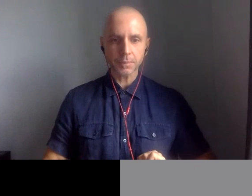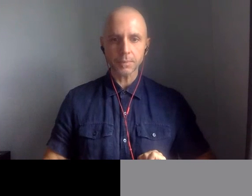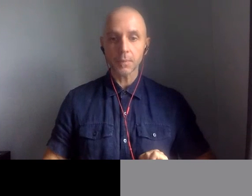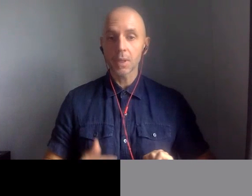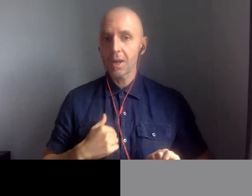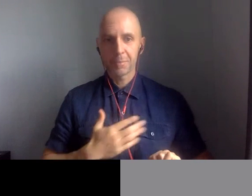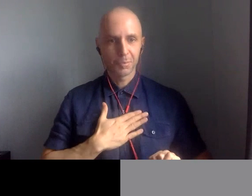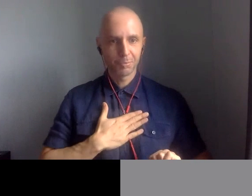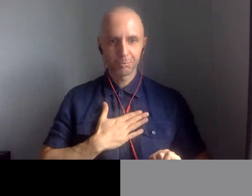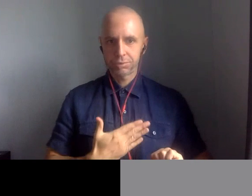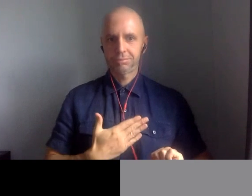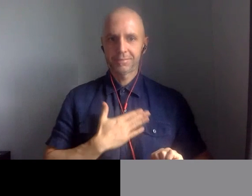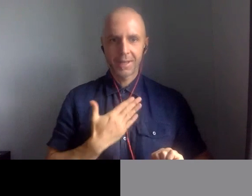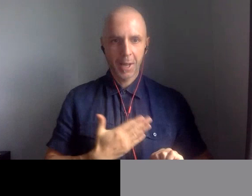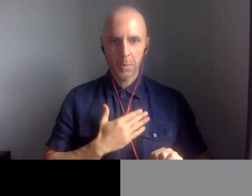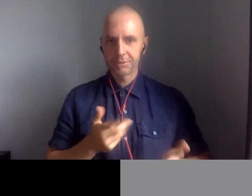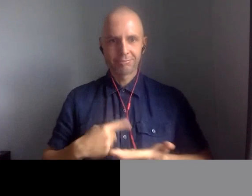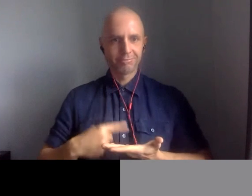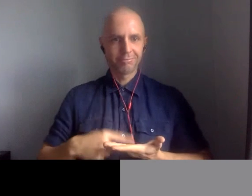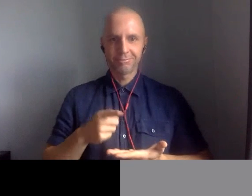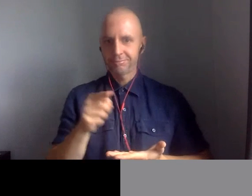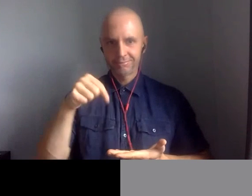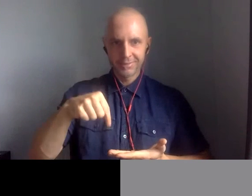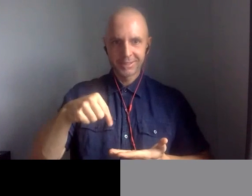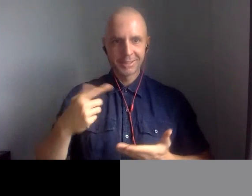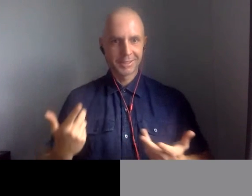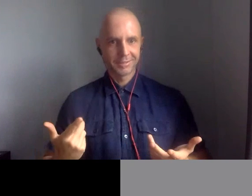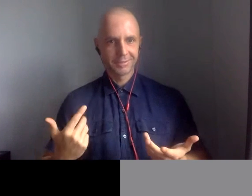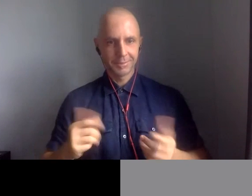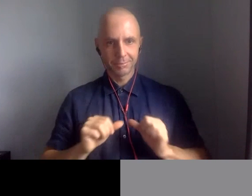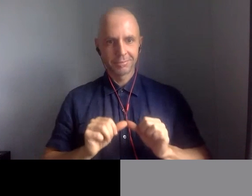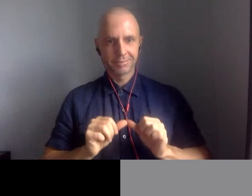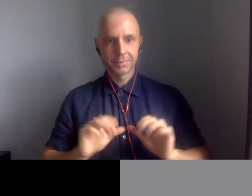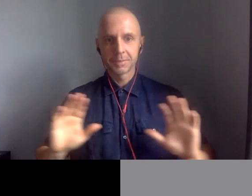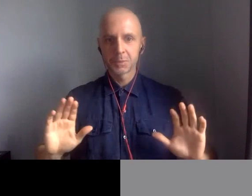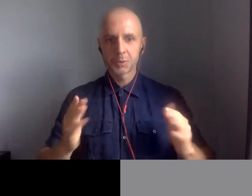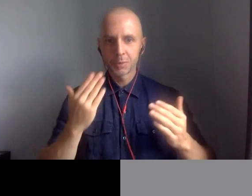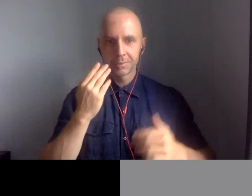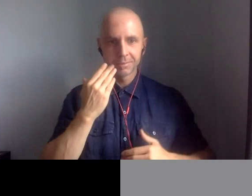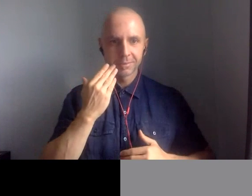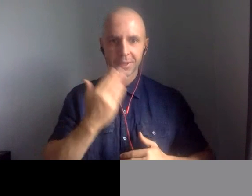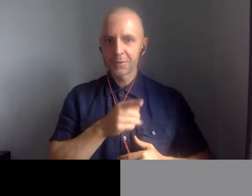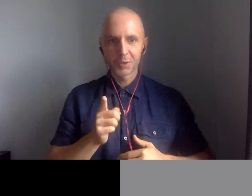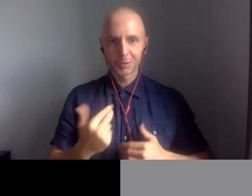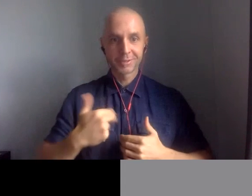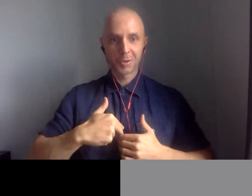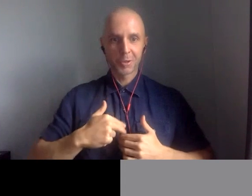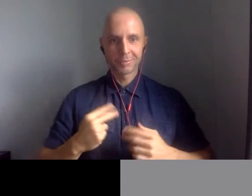Naomi, it's fantastic to see you again. And thanks again, everybody, for coming. And I hope you enjoy the rest of the homecoming.